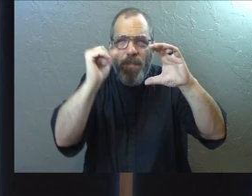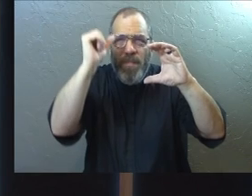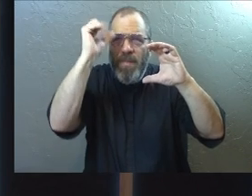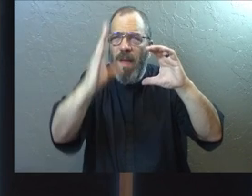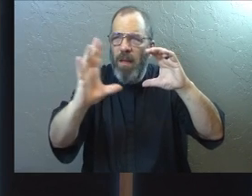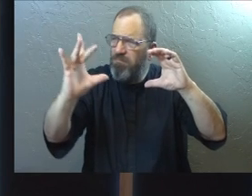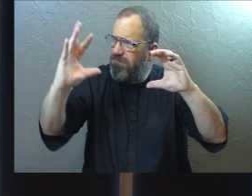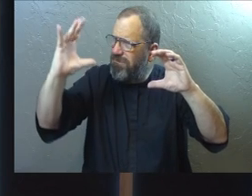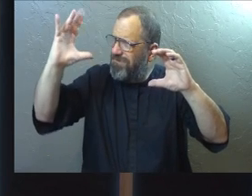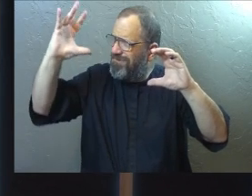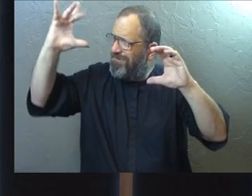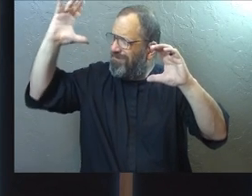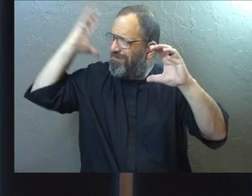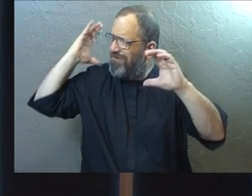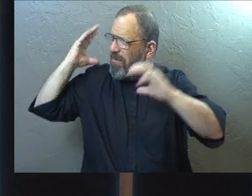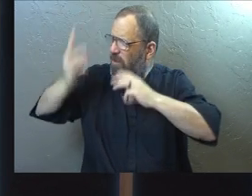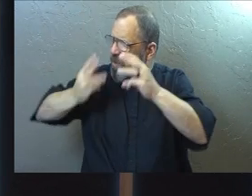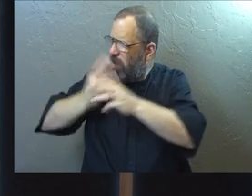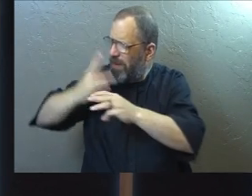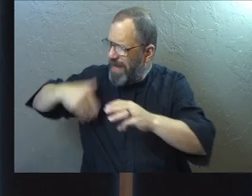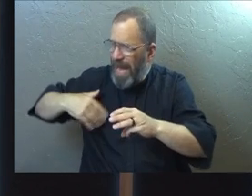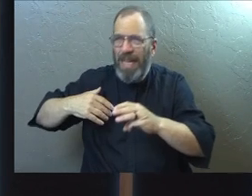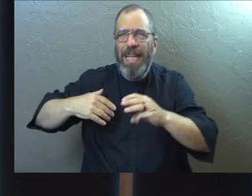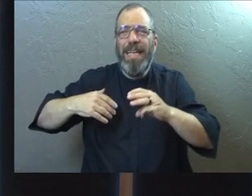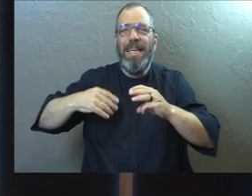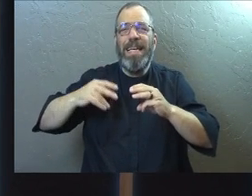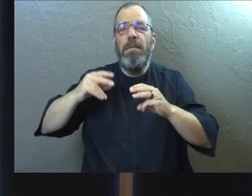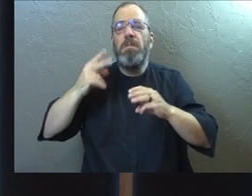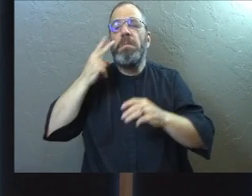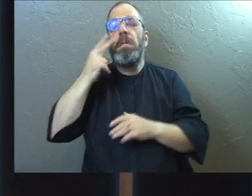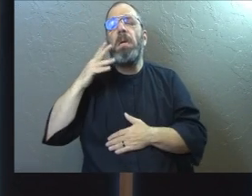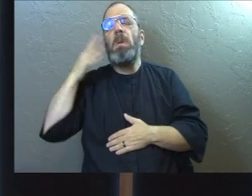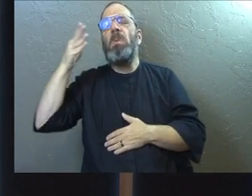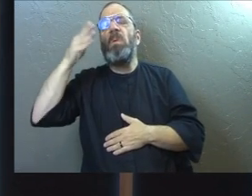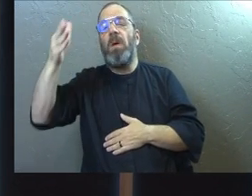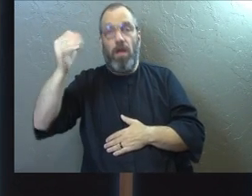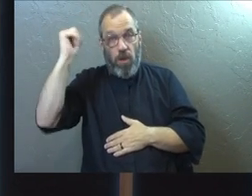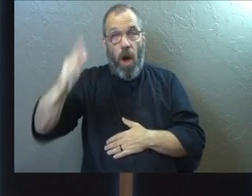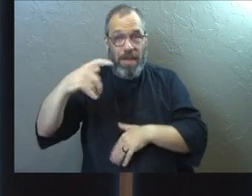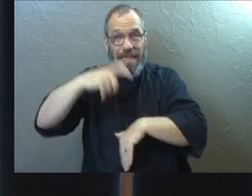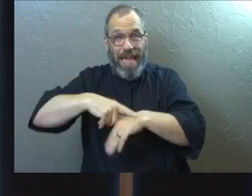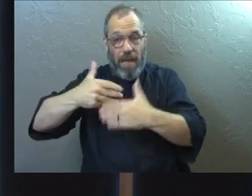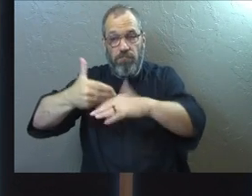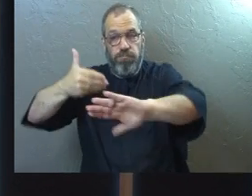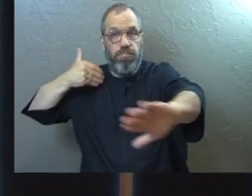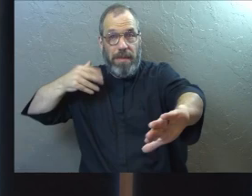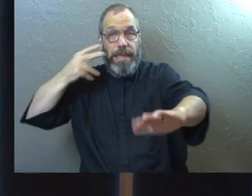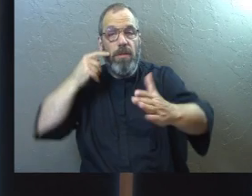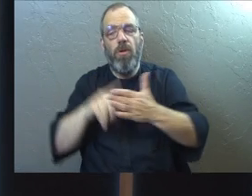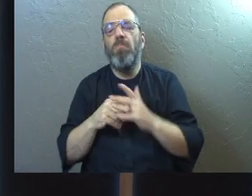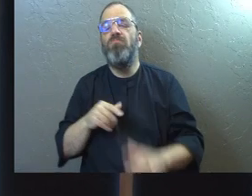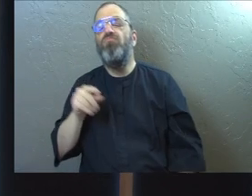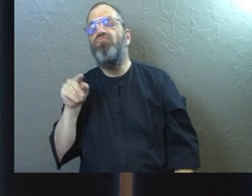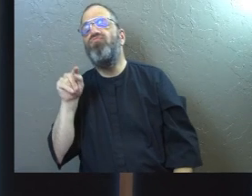in eternity past, before the creation of the world, he actually looked ahead because God can do that. He looked ahead in the future